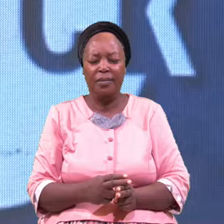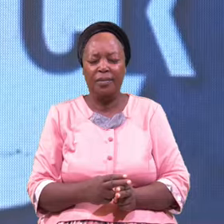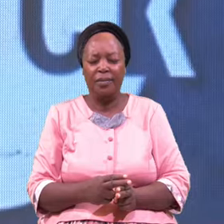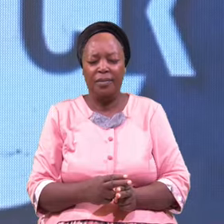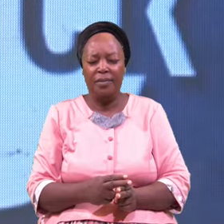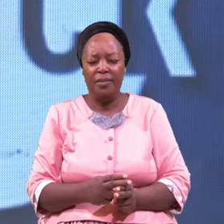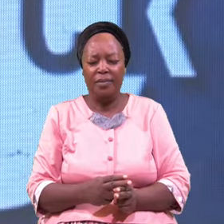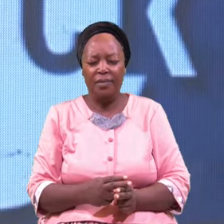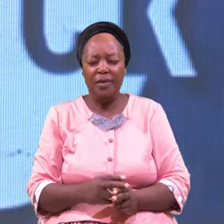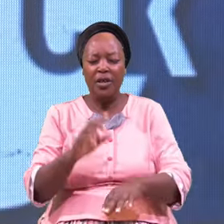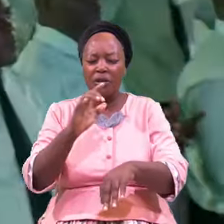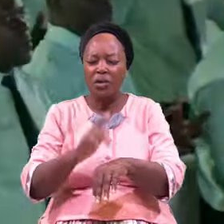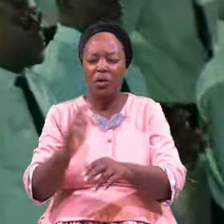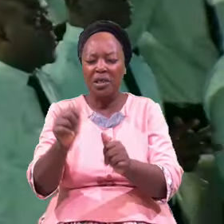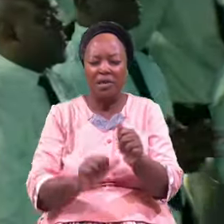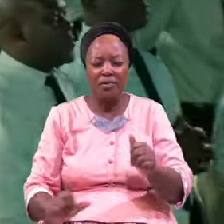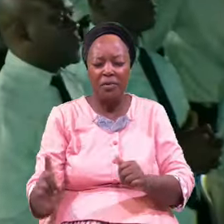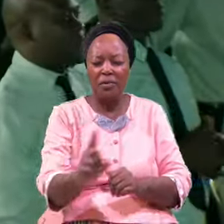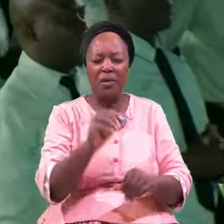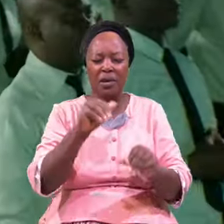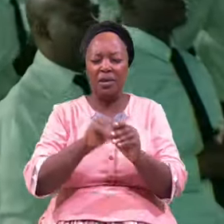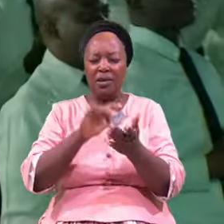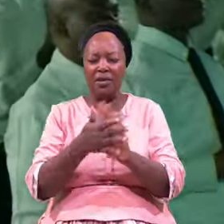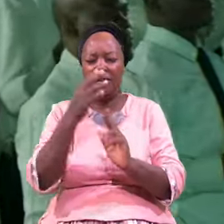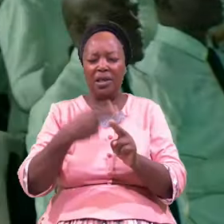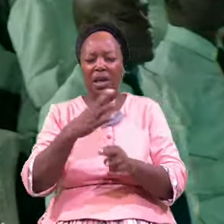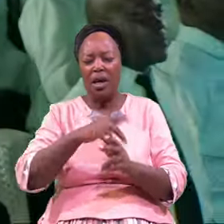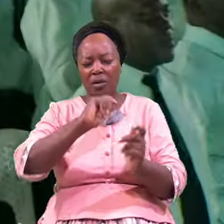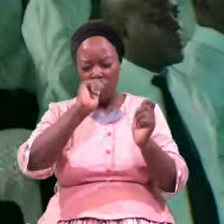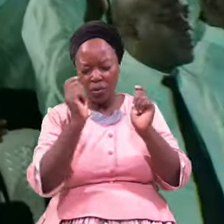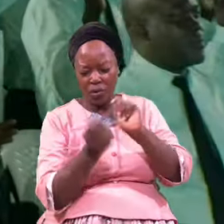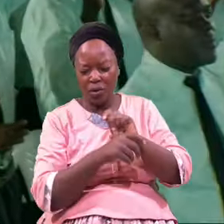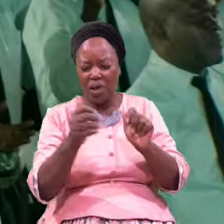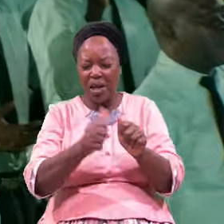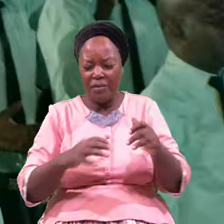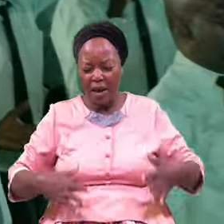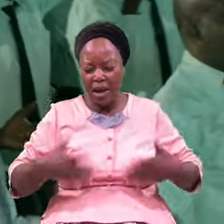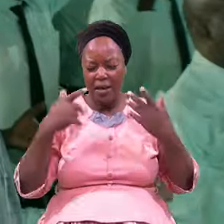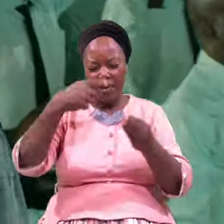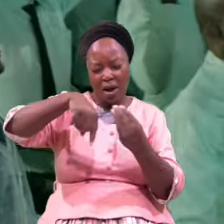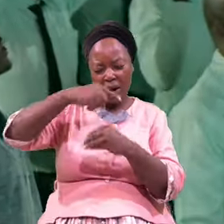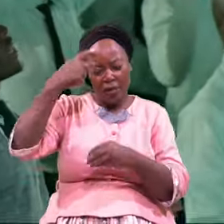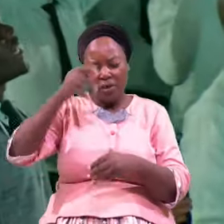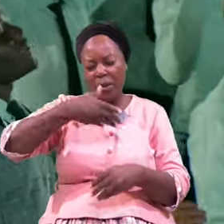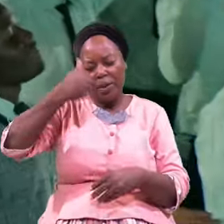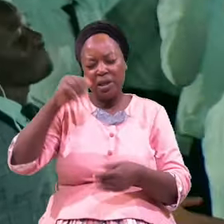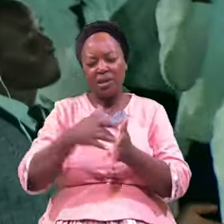Touch everyone And turn every life around for the better